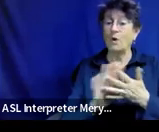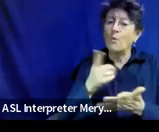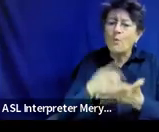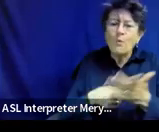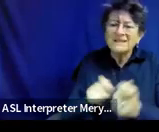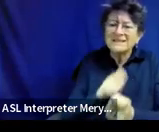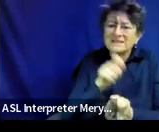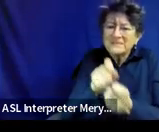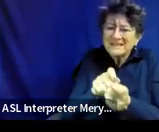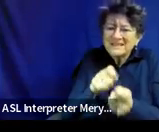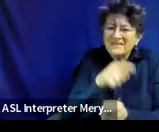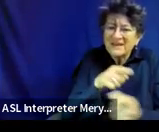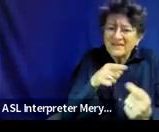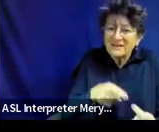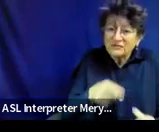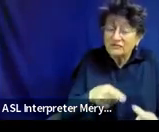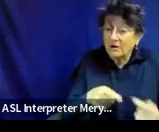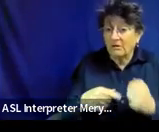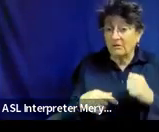more thing that's missing in 4C.